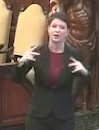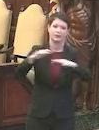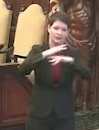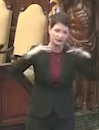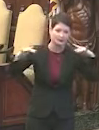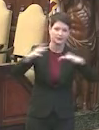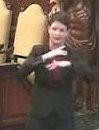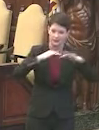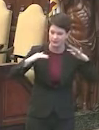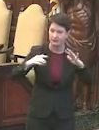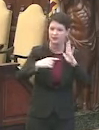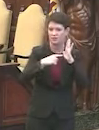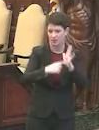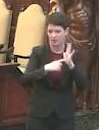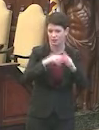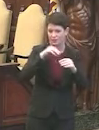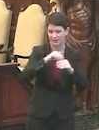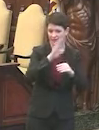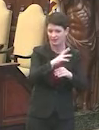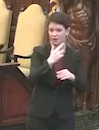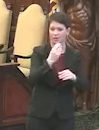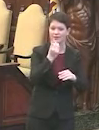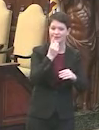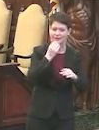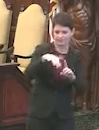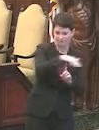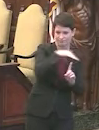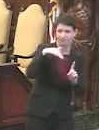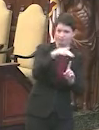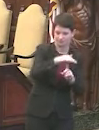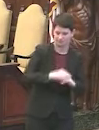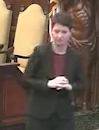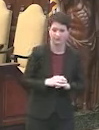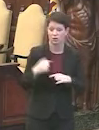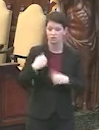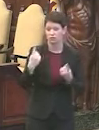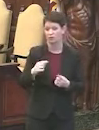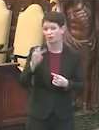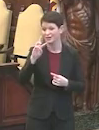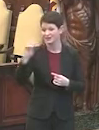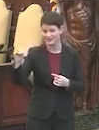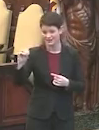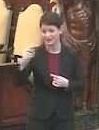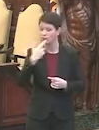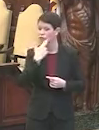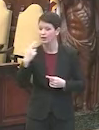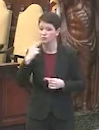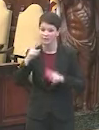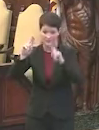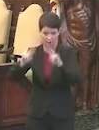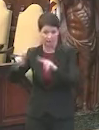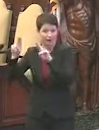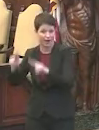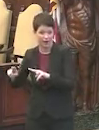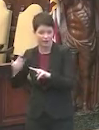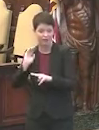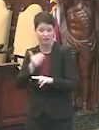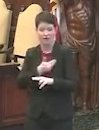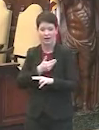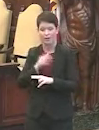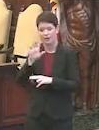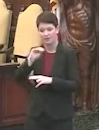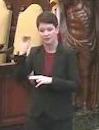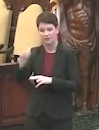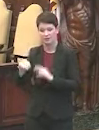ventilation that could be demonstrated in their dining spaces. So far, 60 restaurants have applied for that